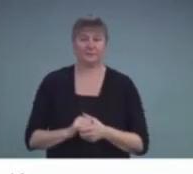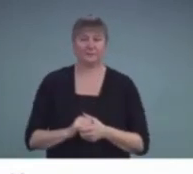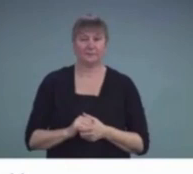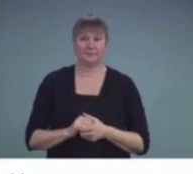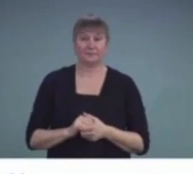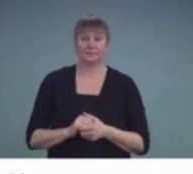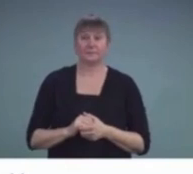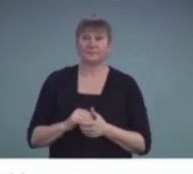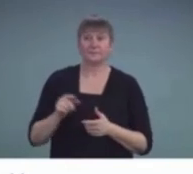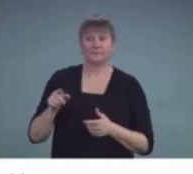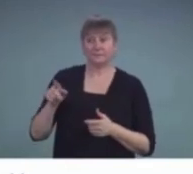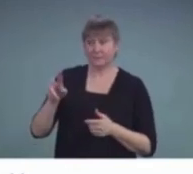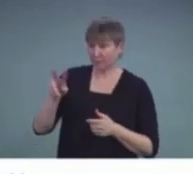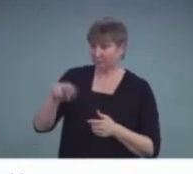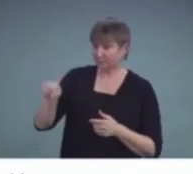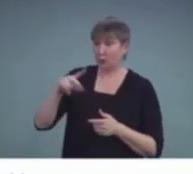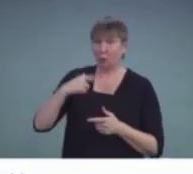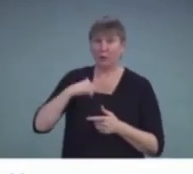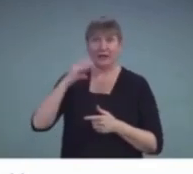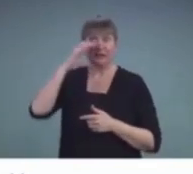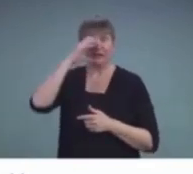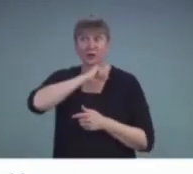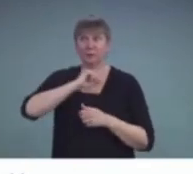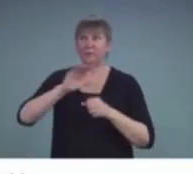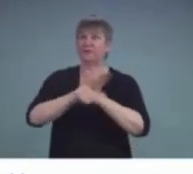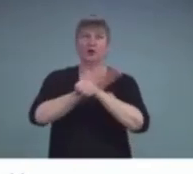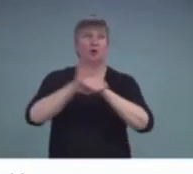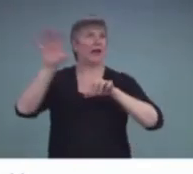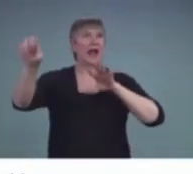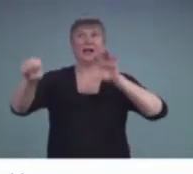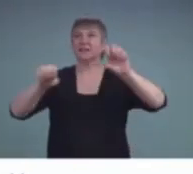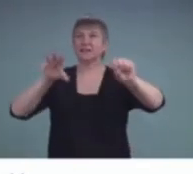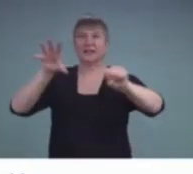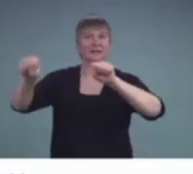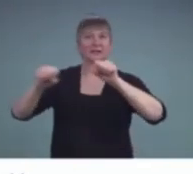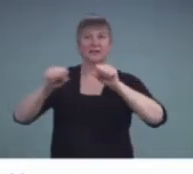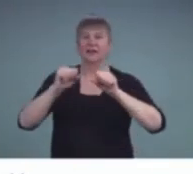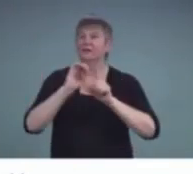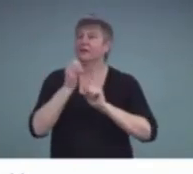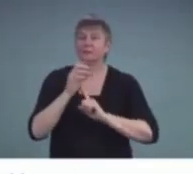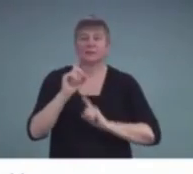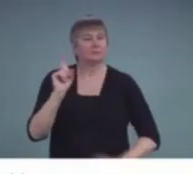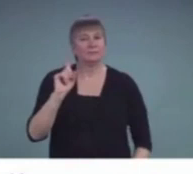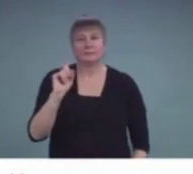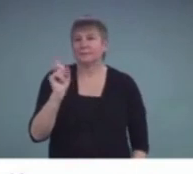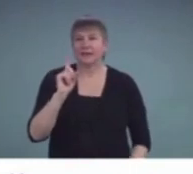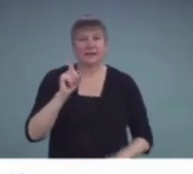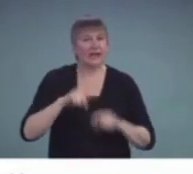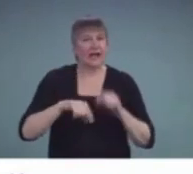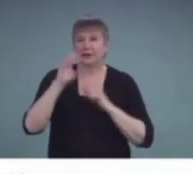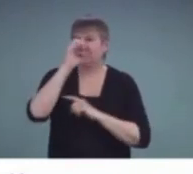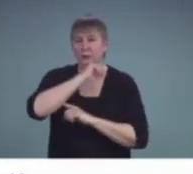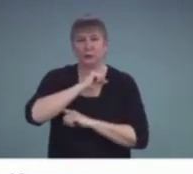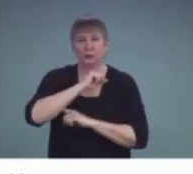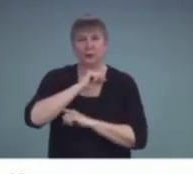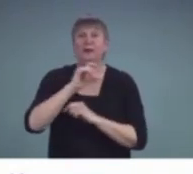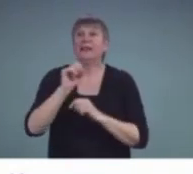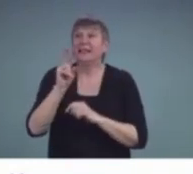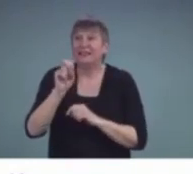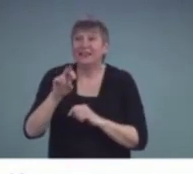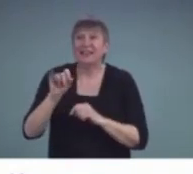environment, communication or learning, even with the best hearing technology. Or that when they do access,